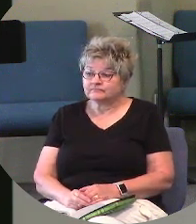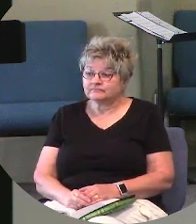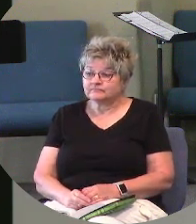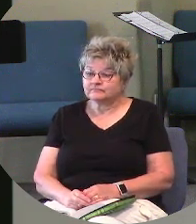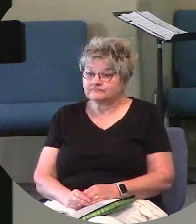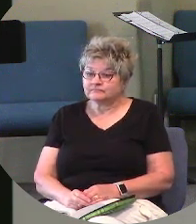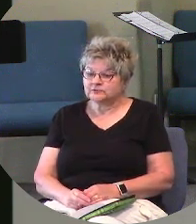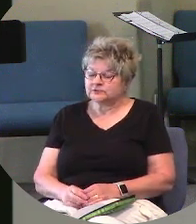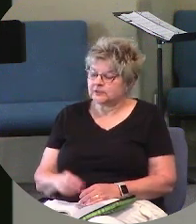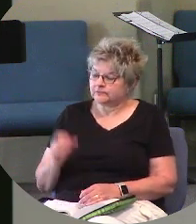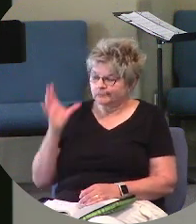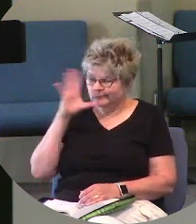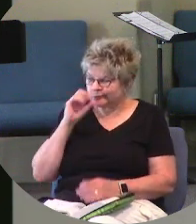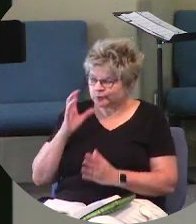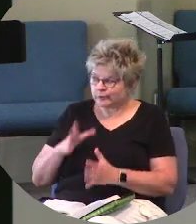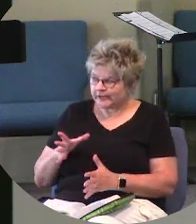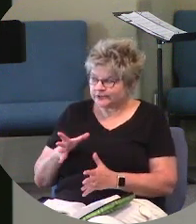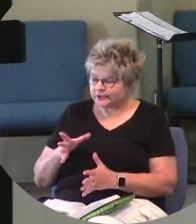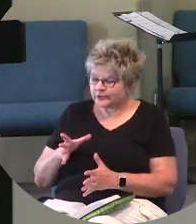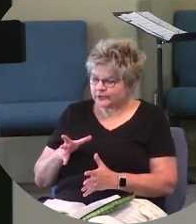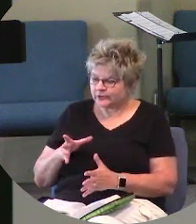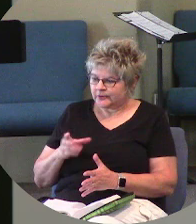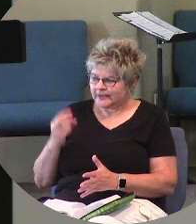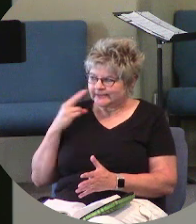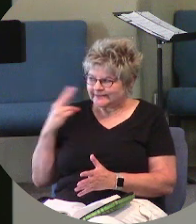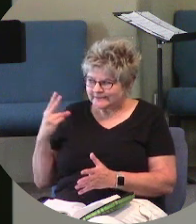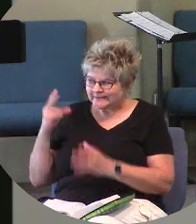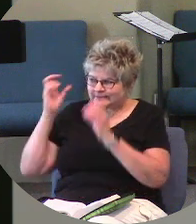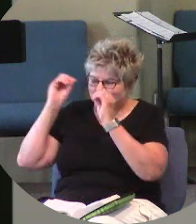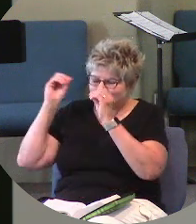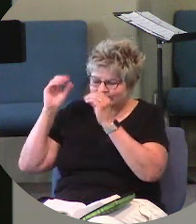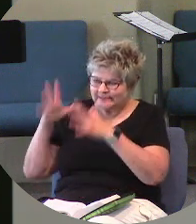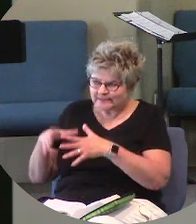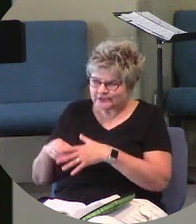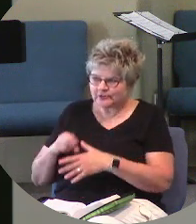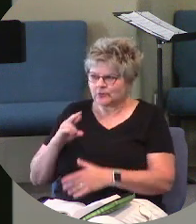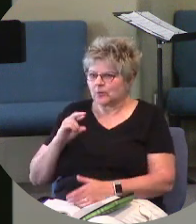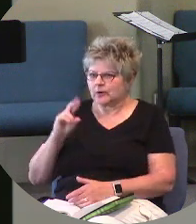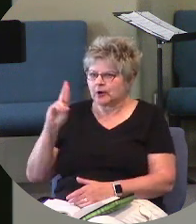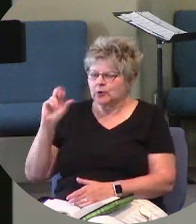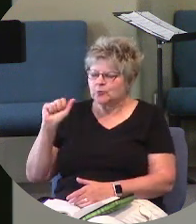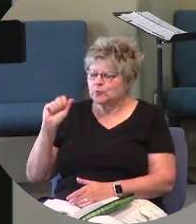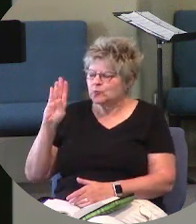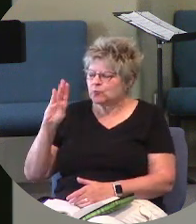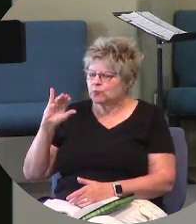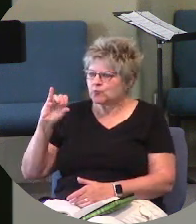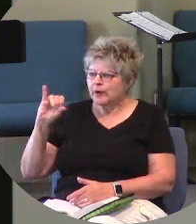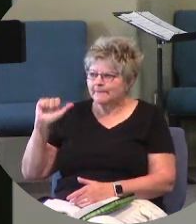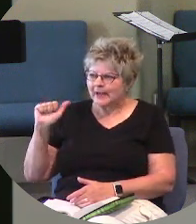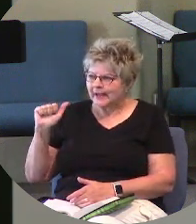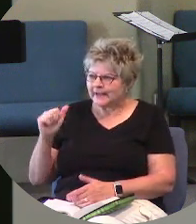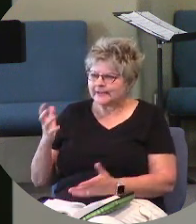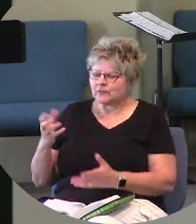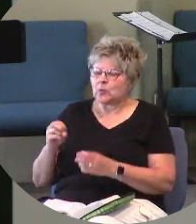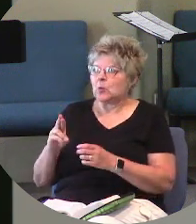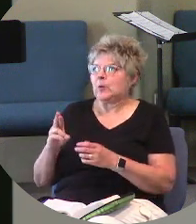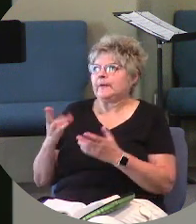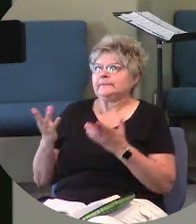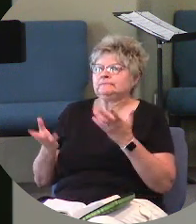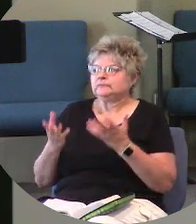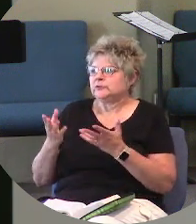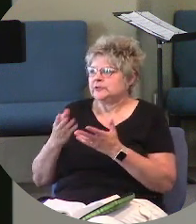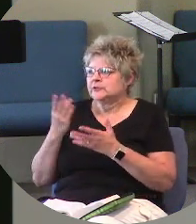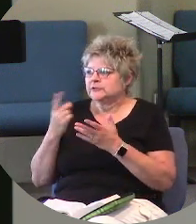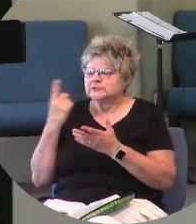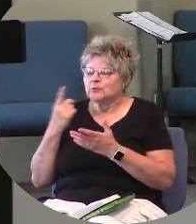Stranger, who I perceive as a teacher or a rabbi or someone much more knowledgeable than